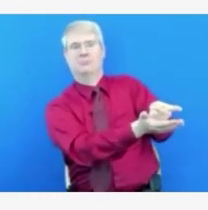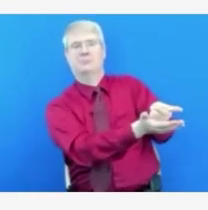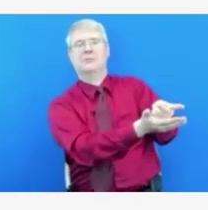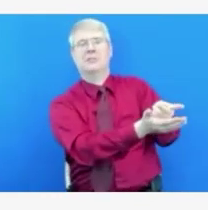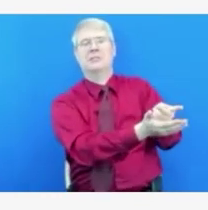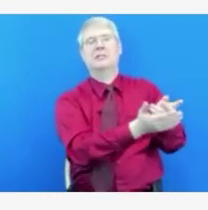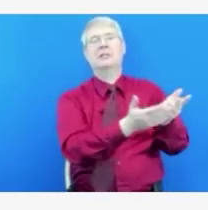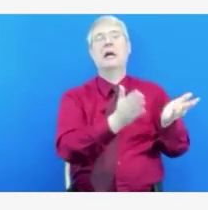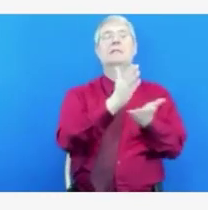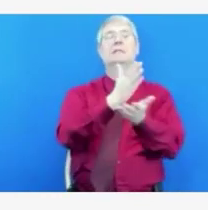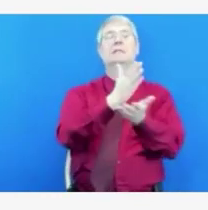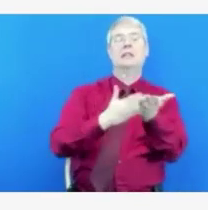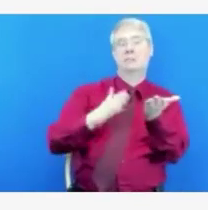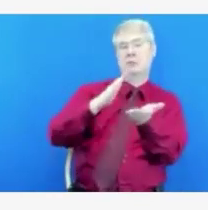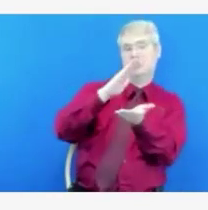funding.